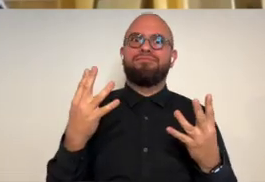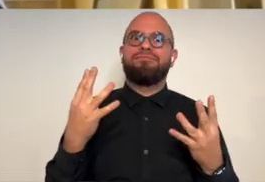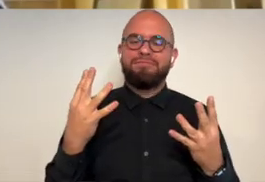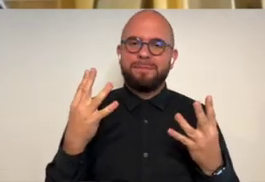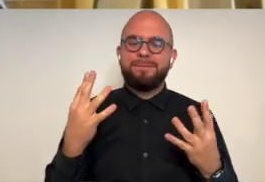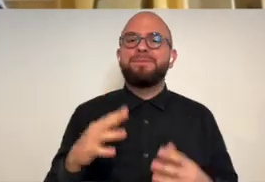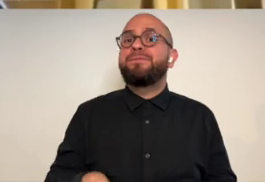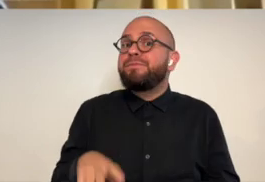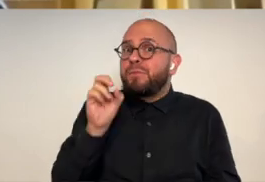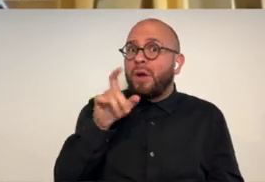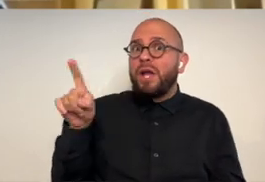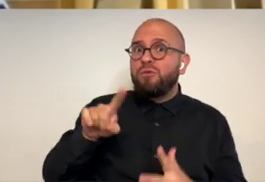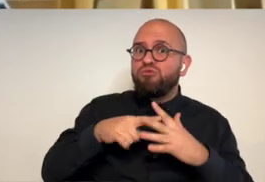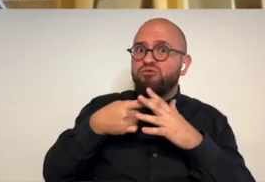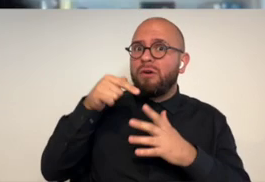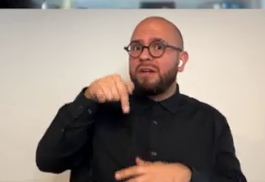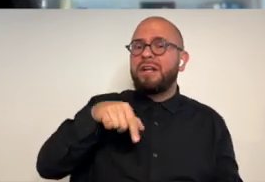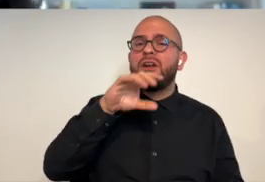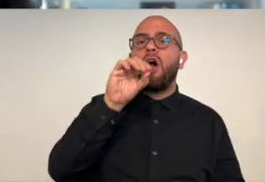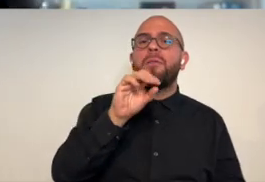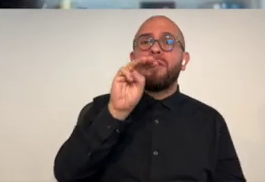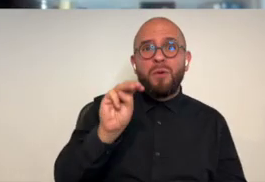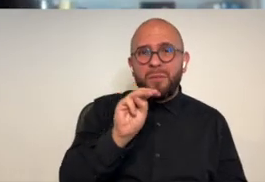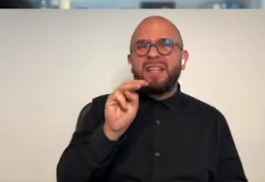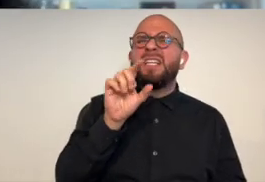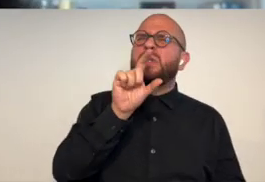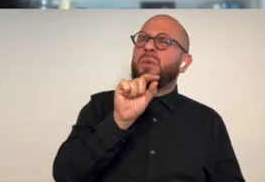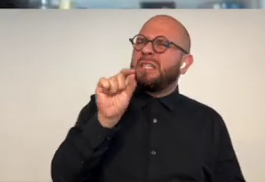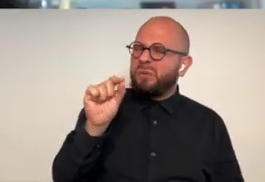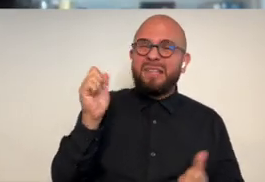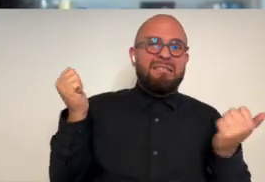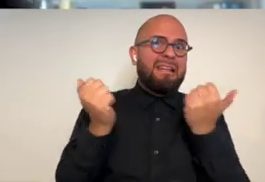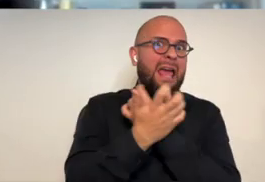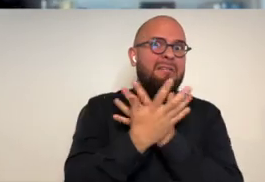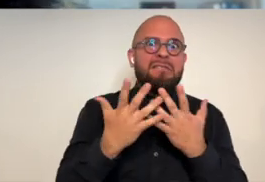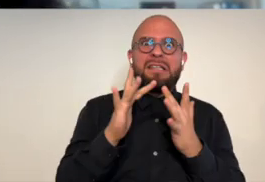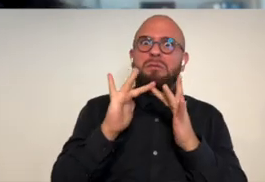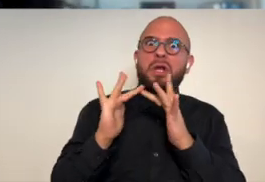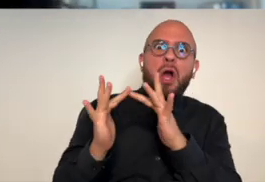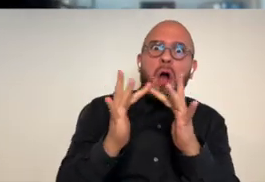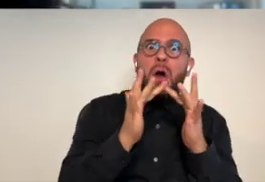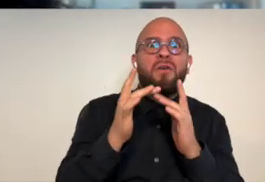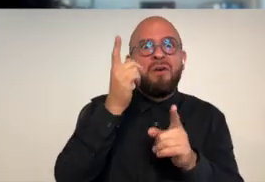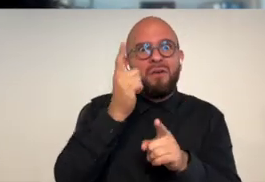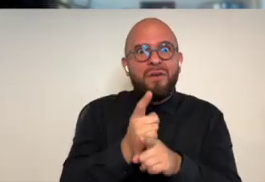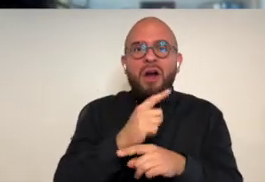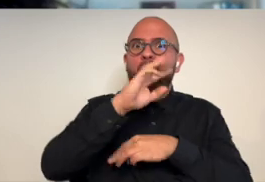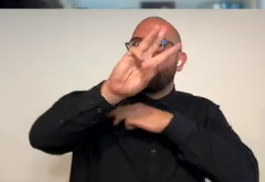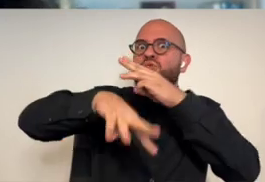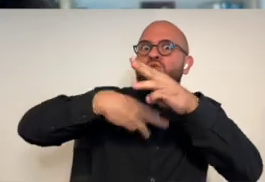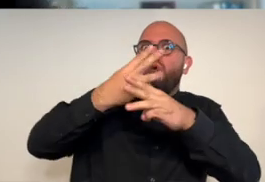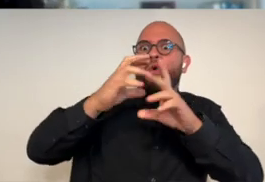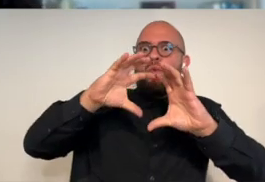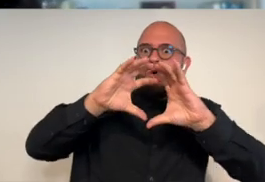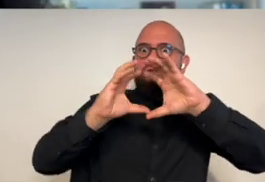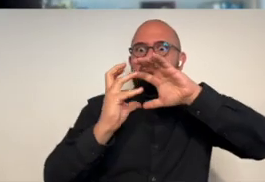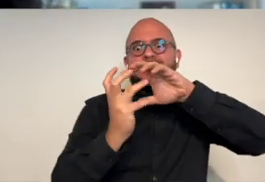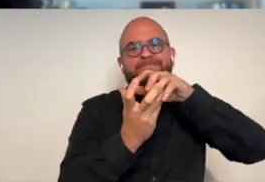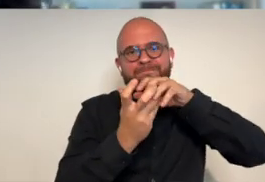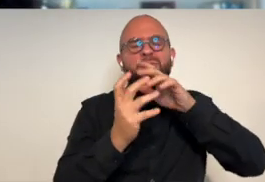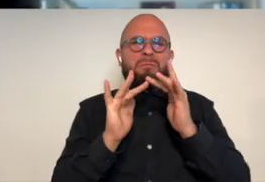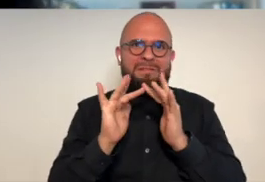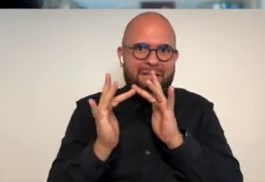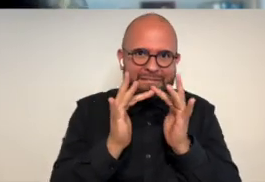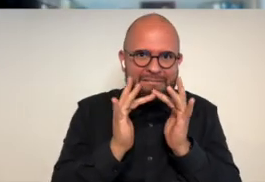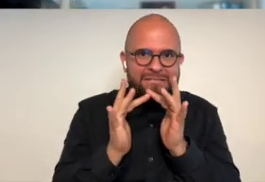artwork and lots and lots of light so you started you came into opulent mobility in 2020 when we're doing everything online